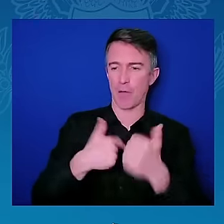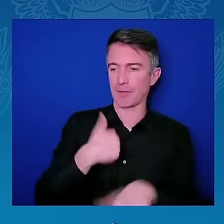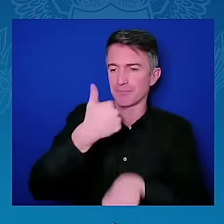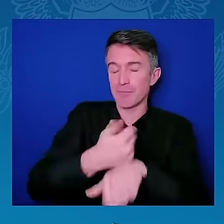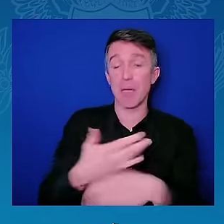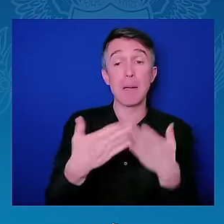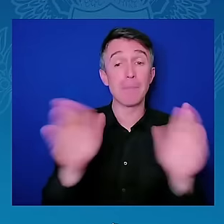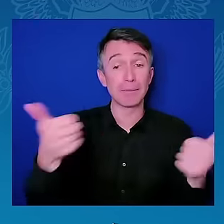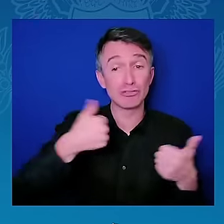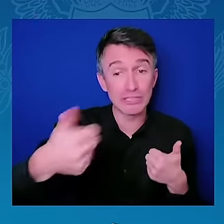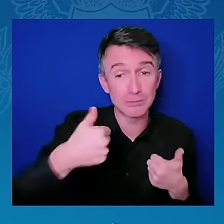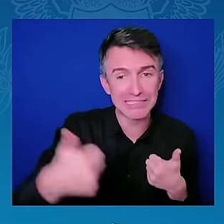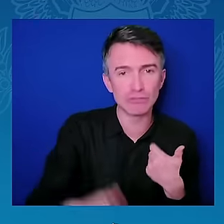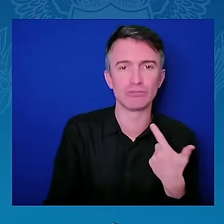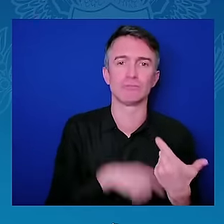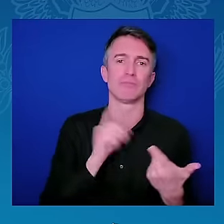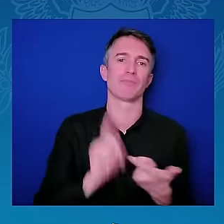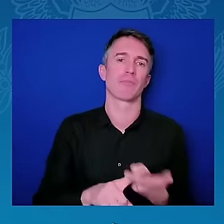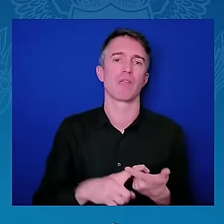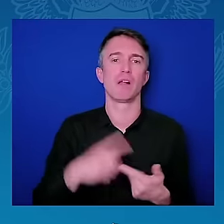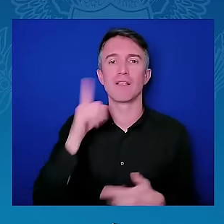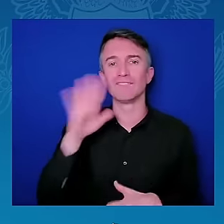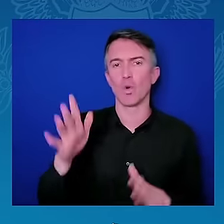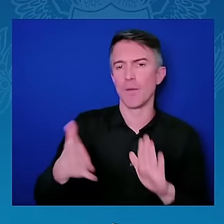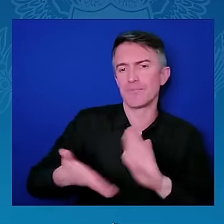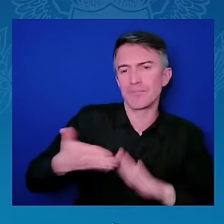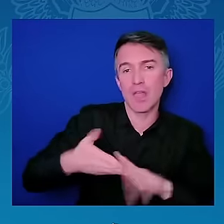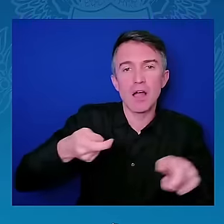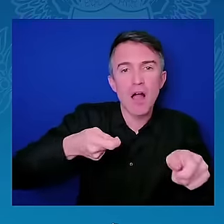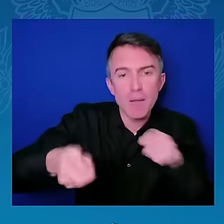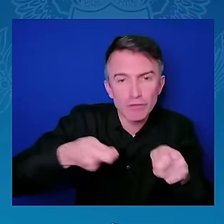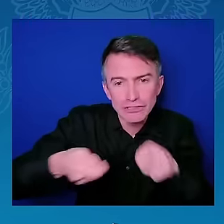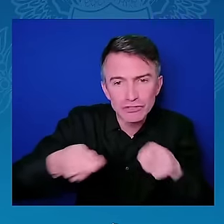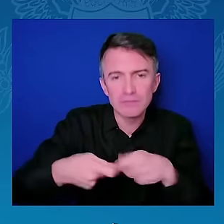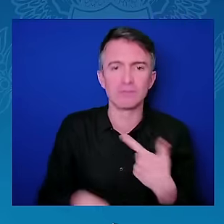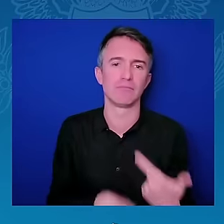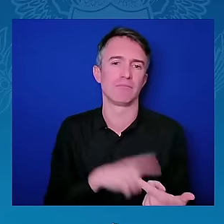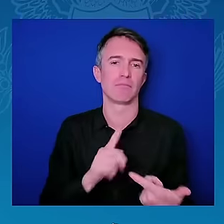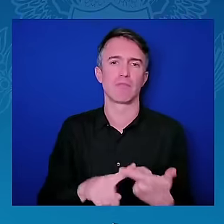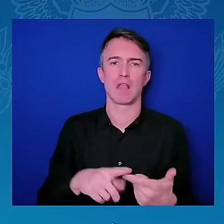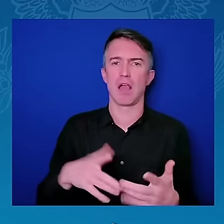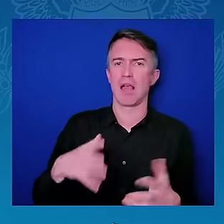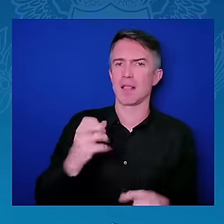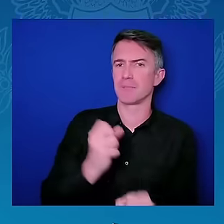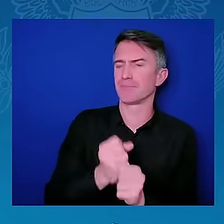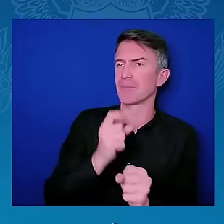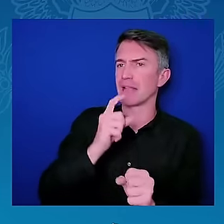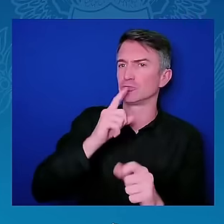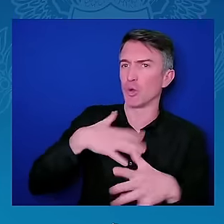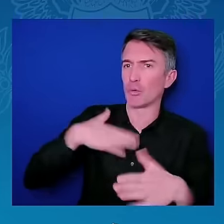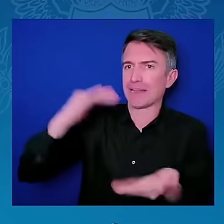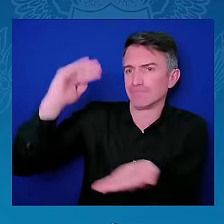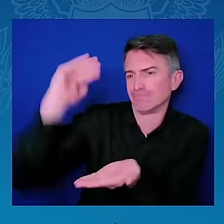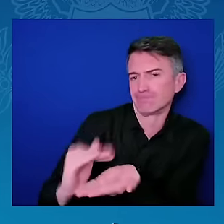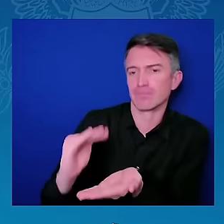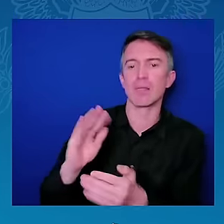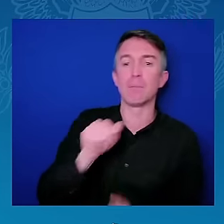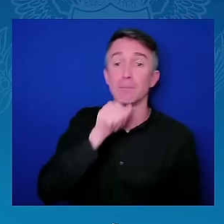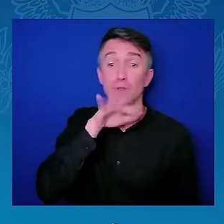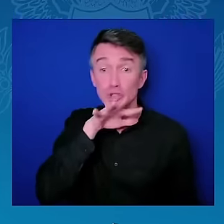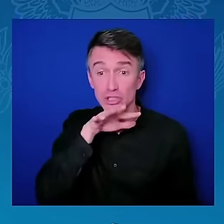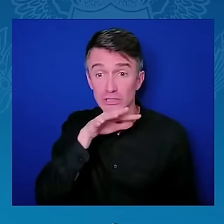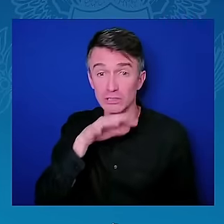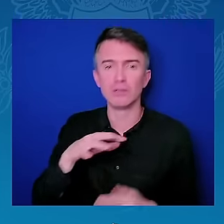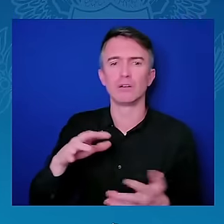only pay a willing charge for somebody in the private sector who can invest their money? We are looking at how we can also do it with the